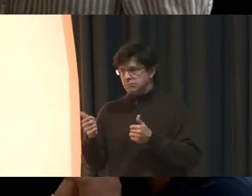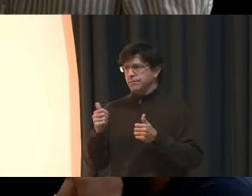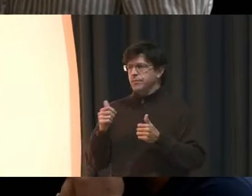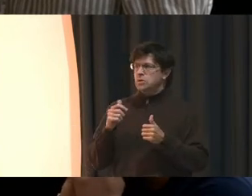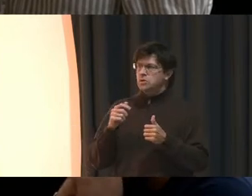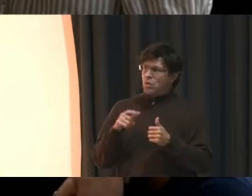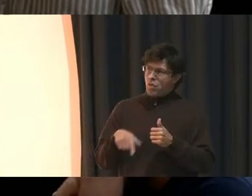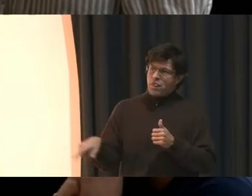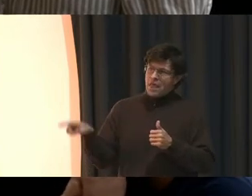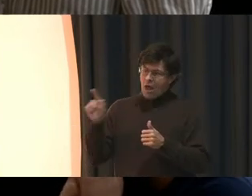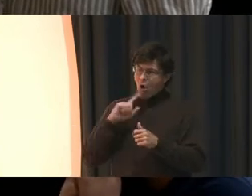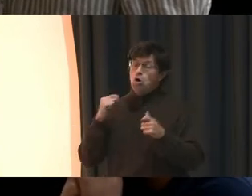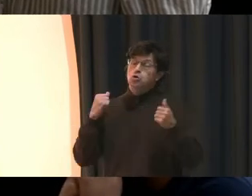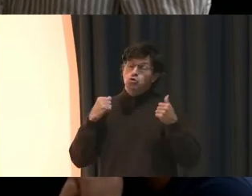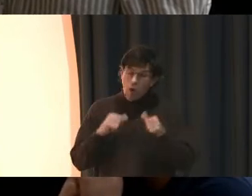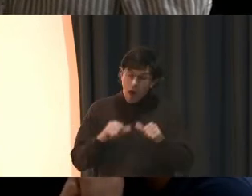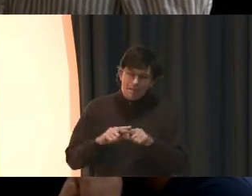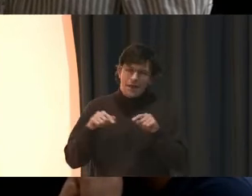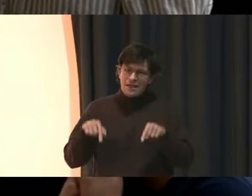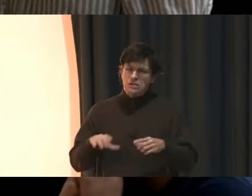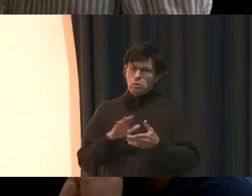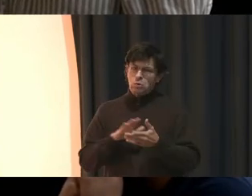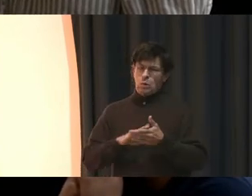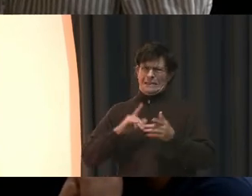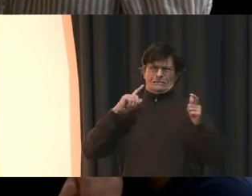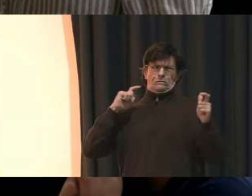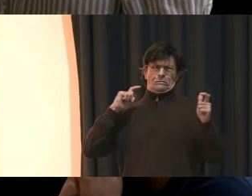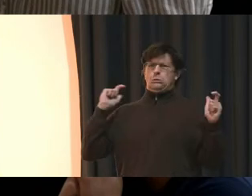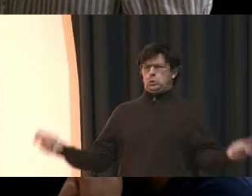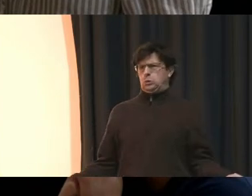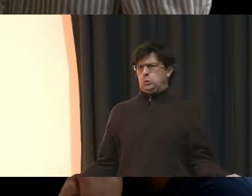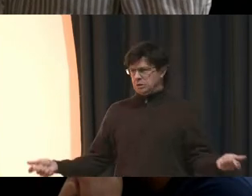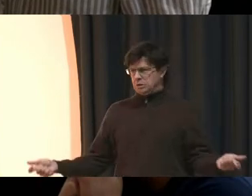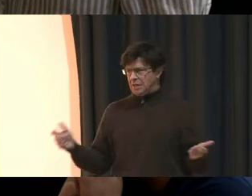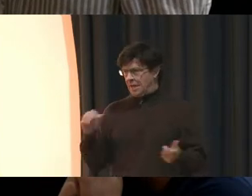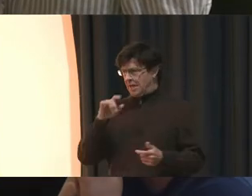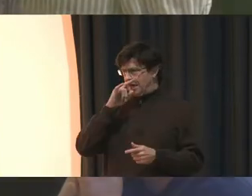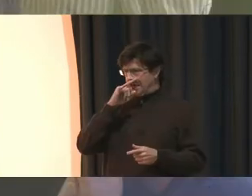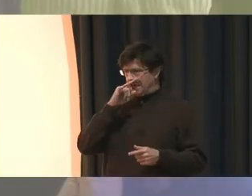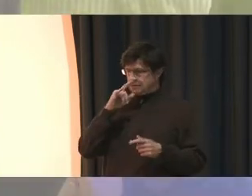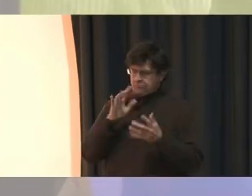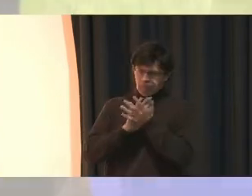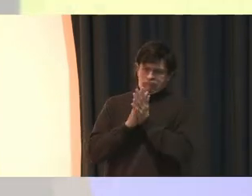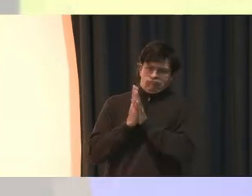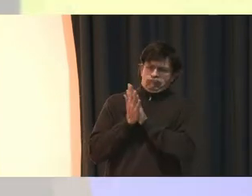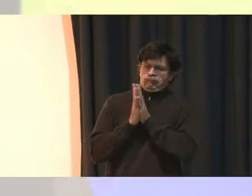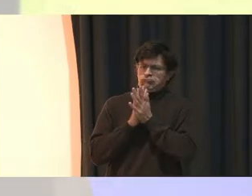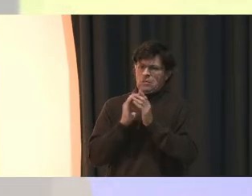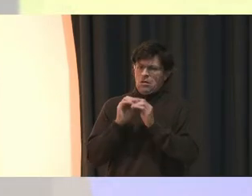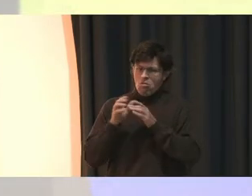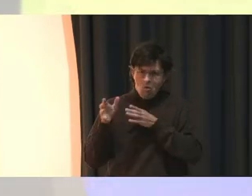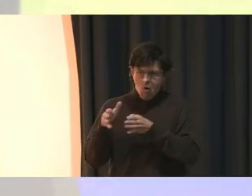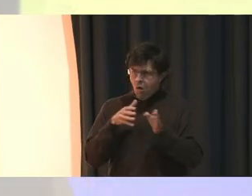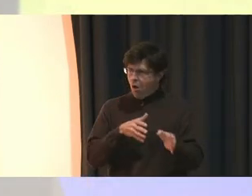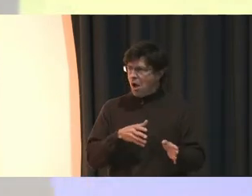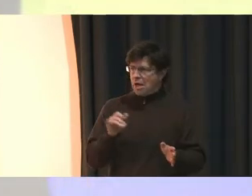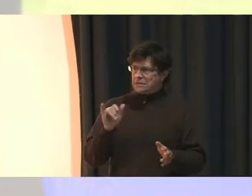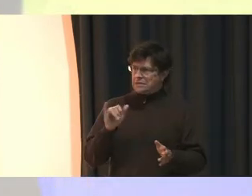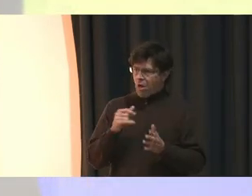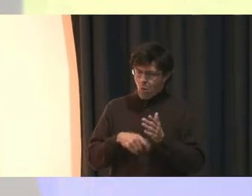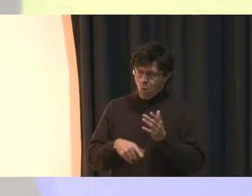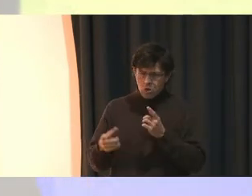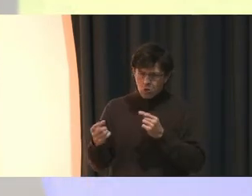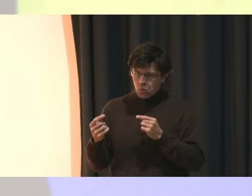So they are trying, but this school is huge. And there's kids all in the hallways packed in. And it's like, what do you